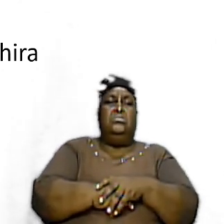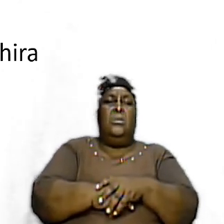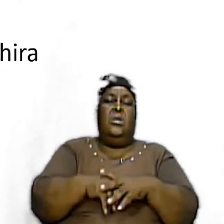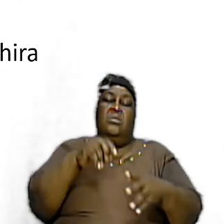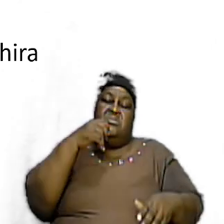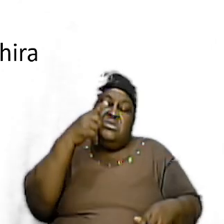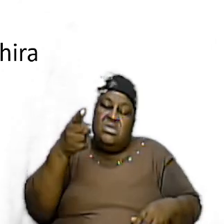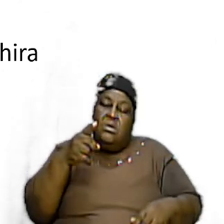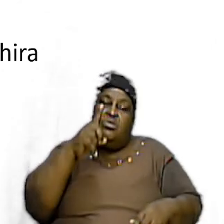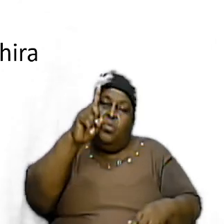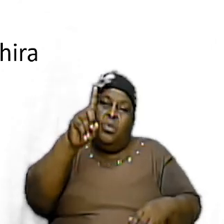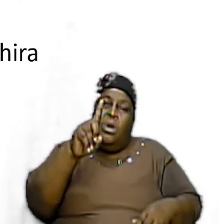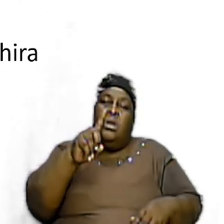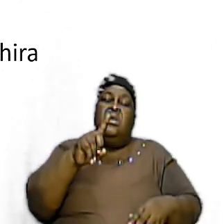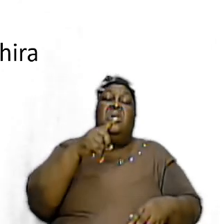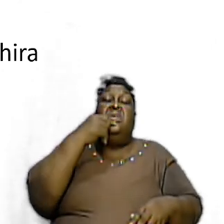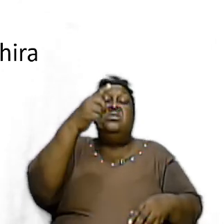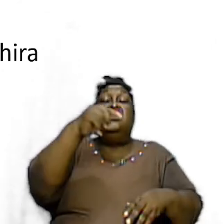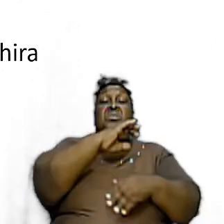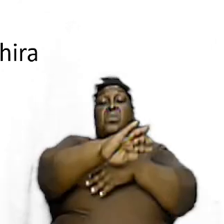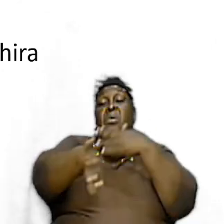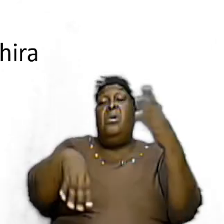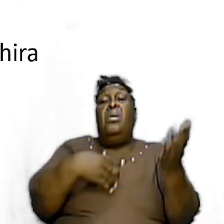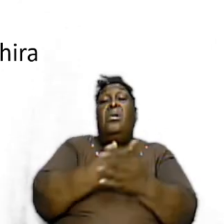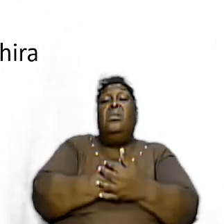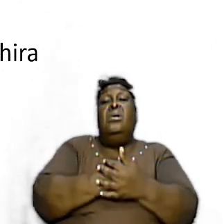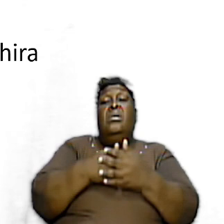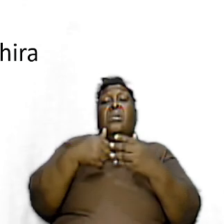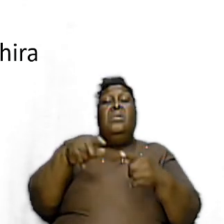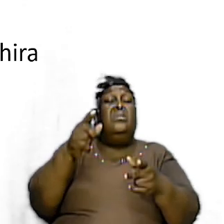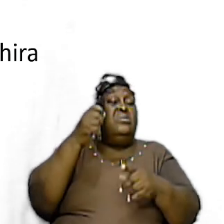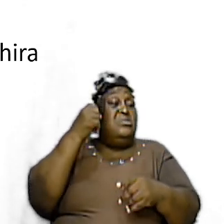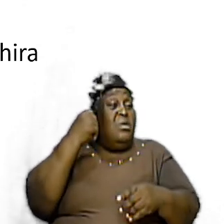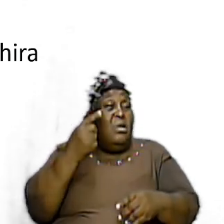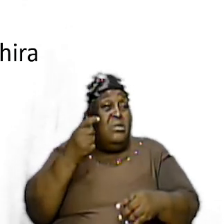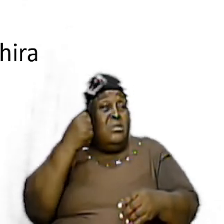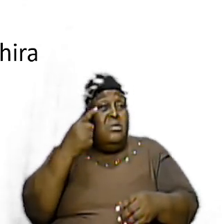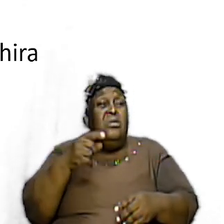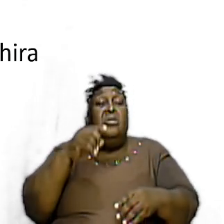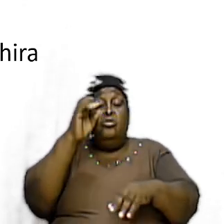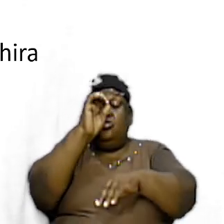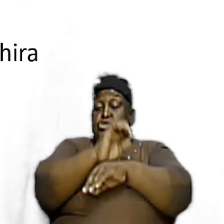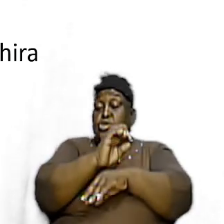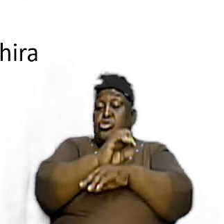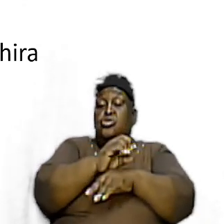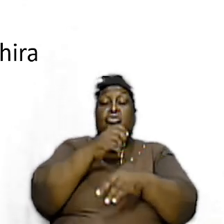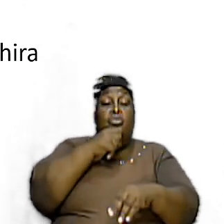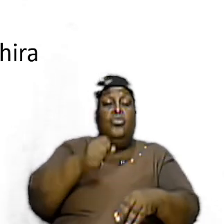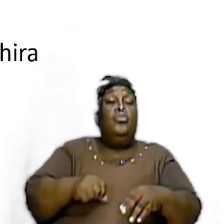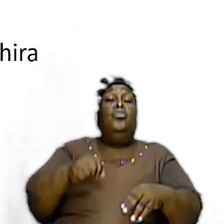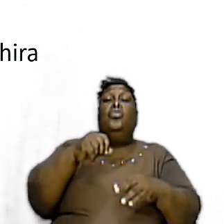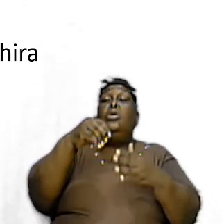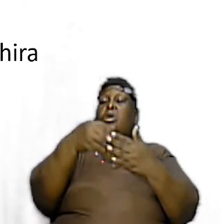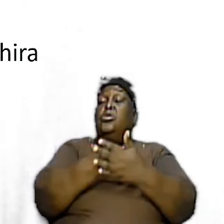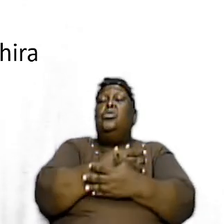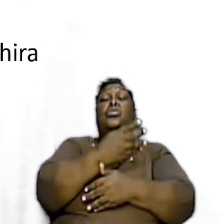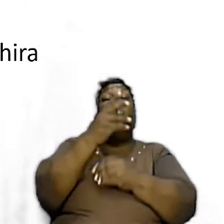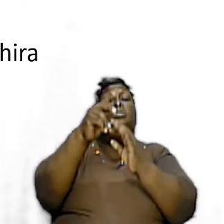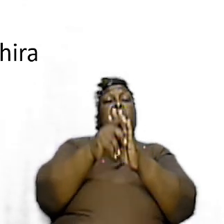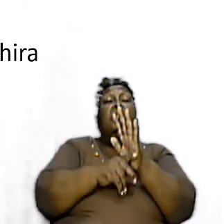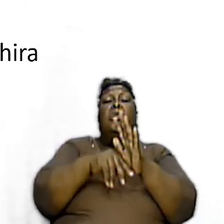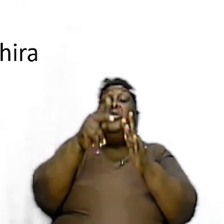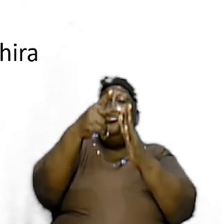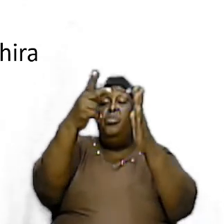I'm saying to one and I'm saying to all let us understand the church in the Old Testament the church in the New Testament the